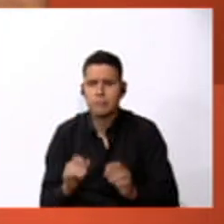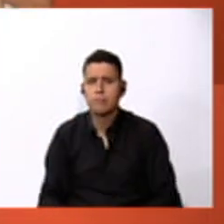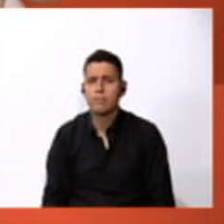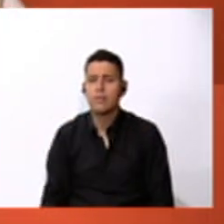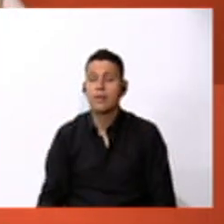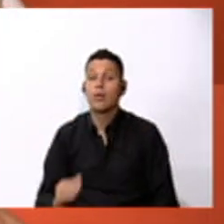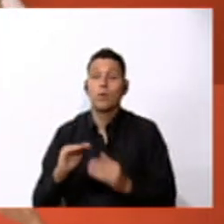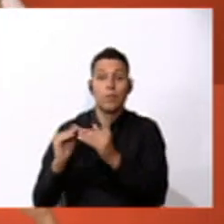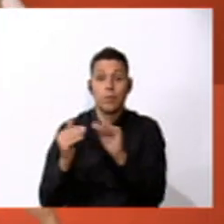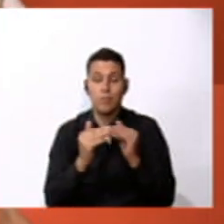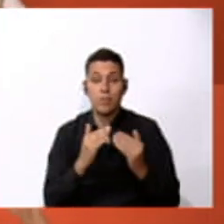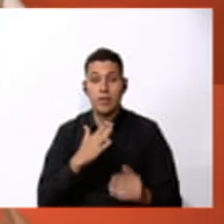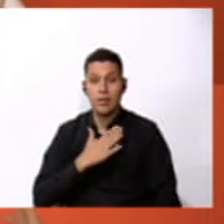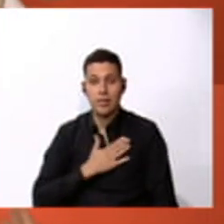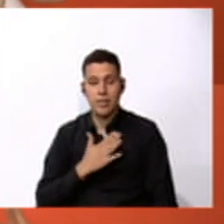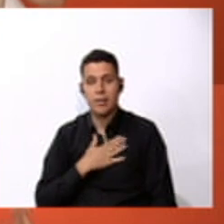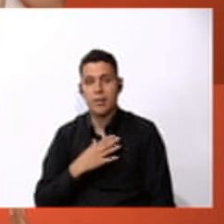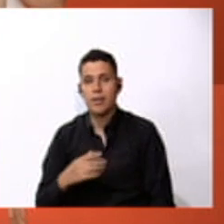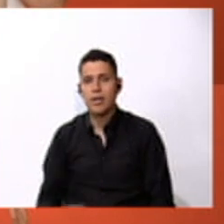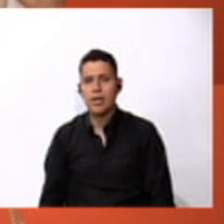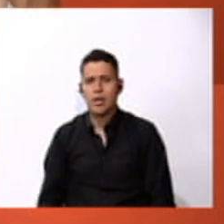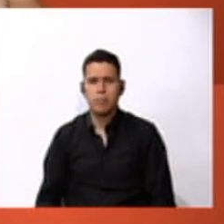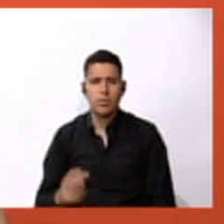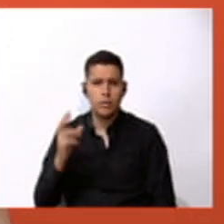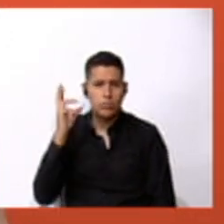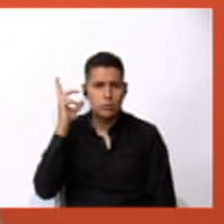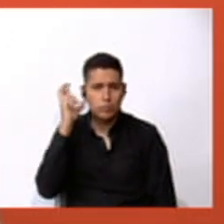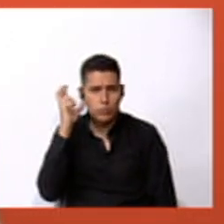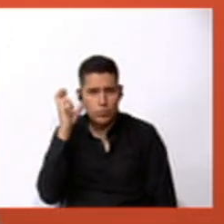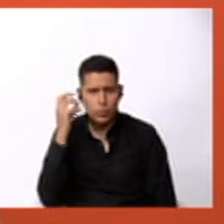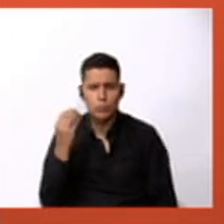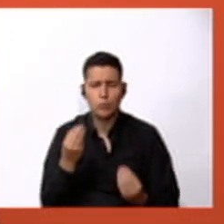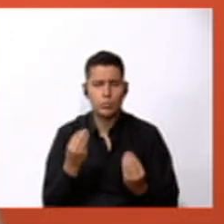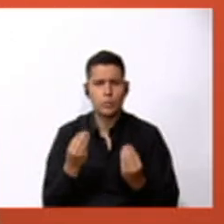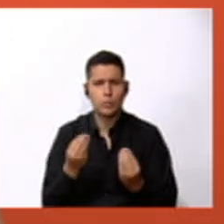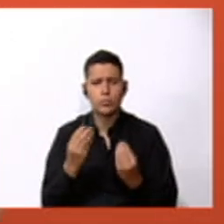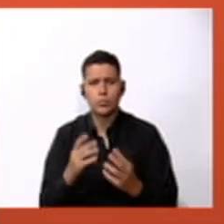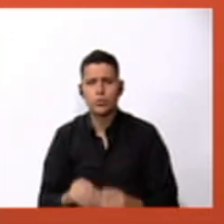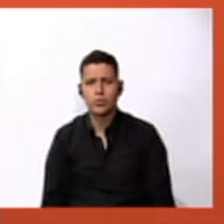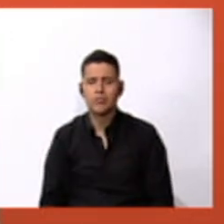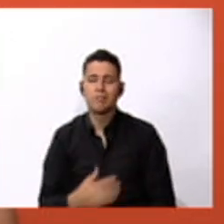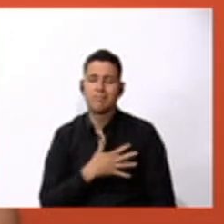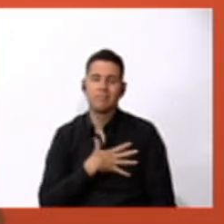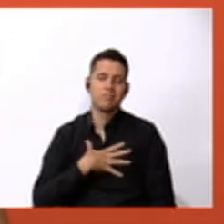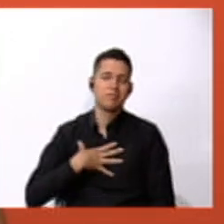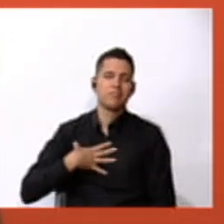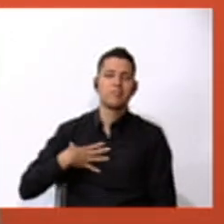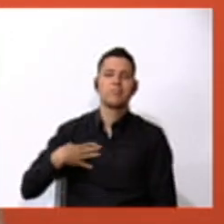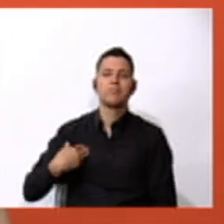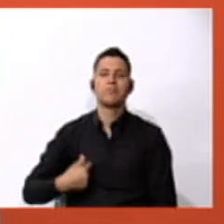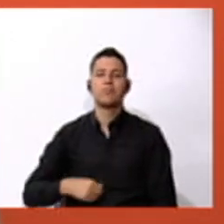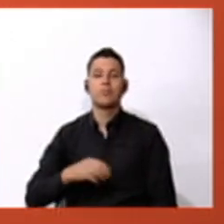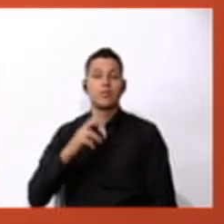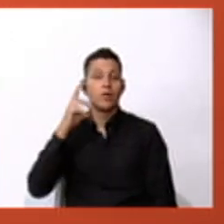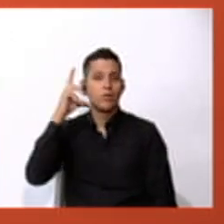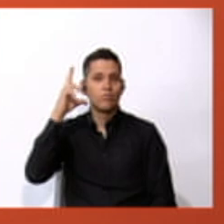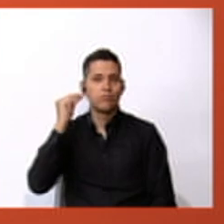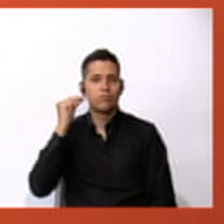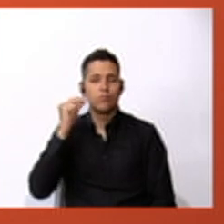community is noiser than this place but I like the peaceful and silenced there